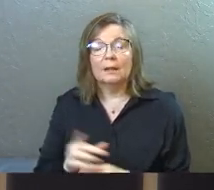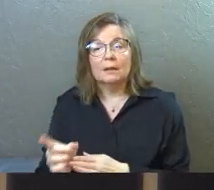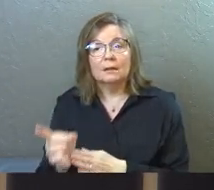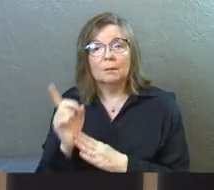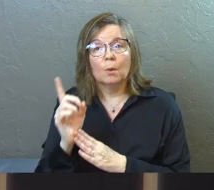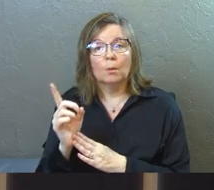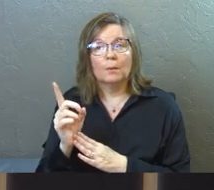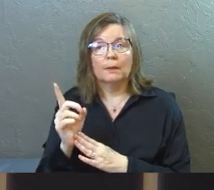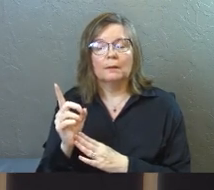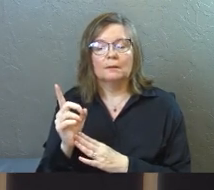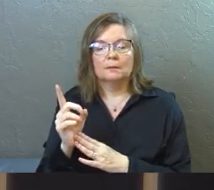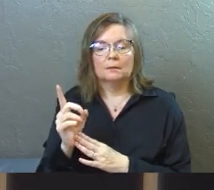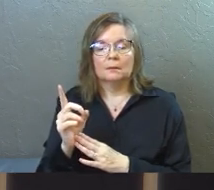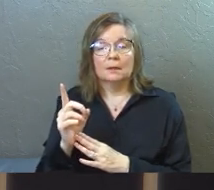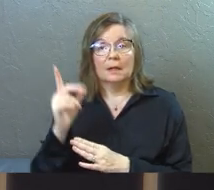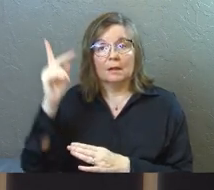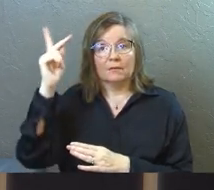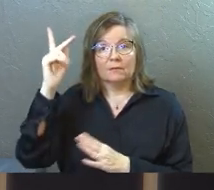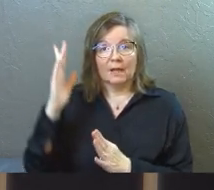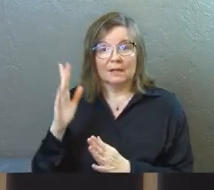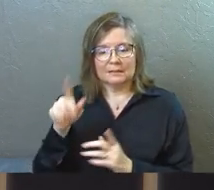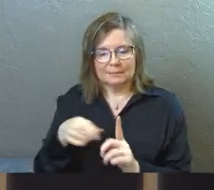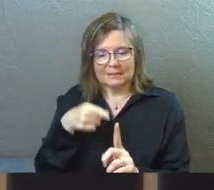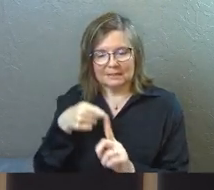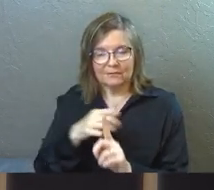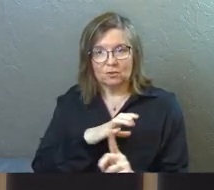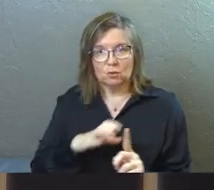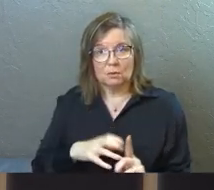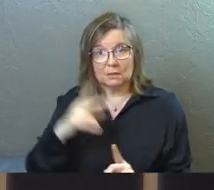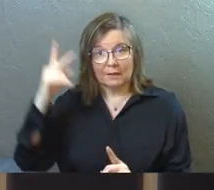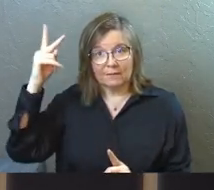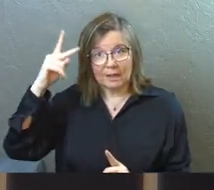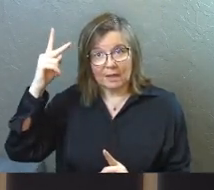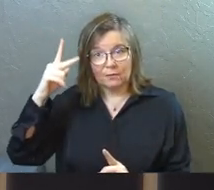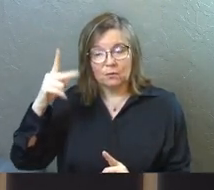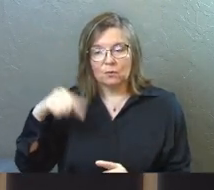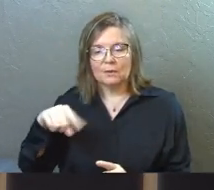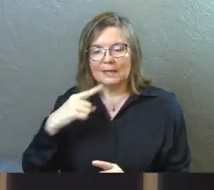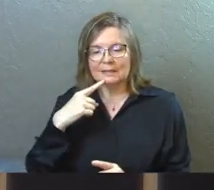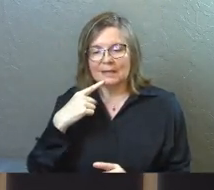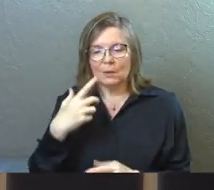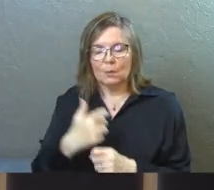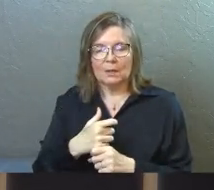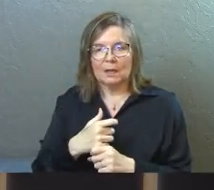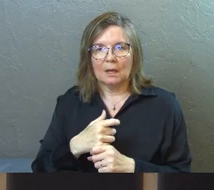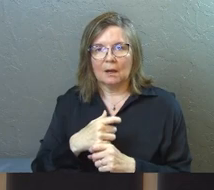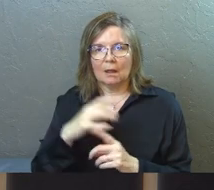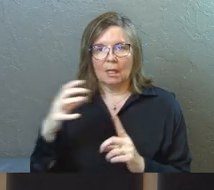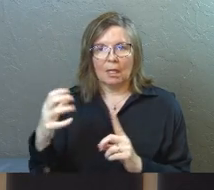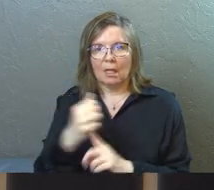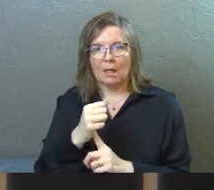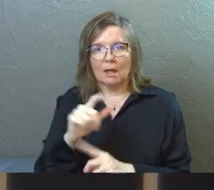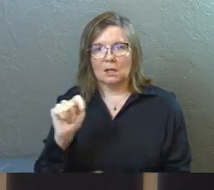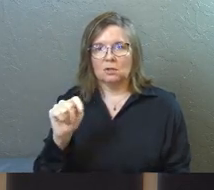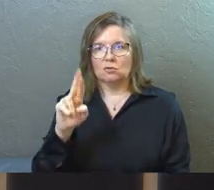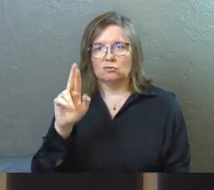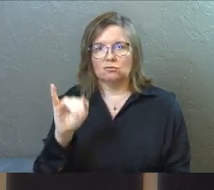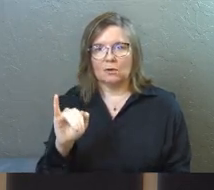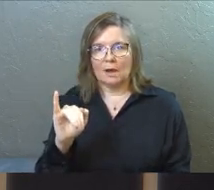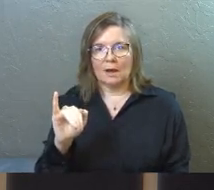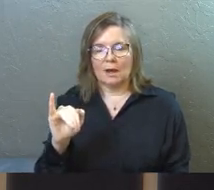is a moment that philosophers, specifically Christian philosophers, that they say we get caught in this trilemma.